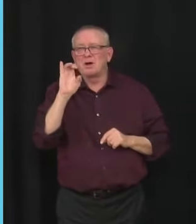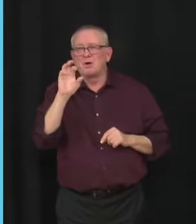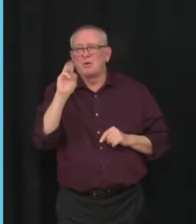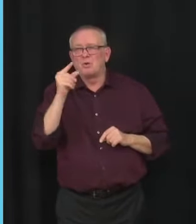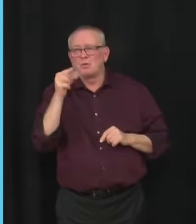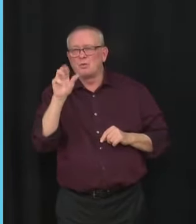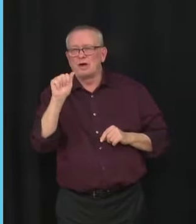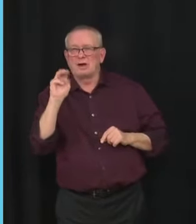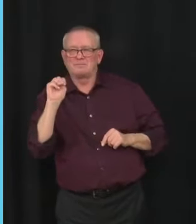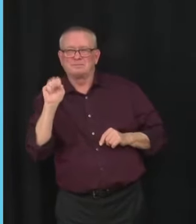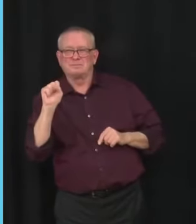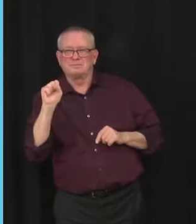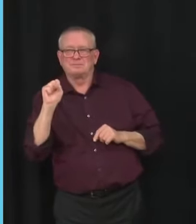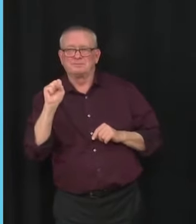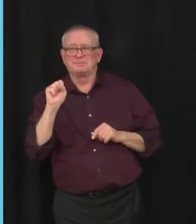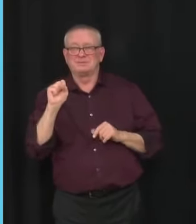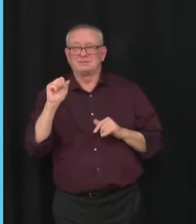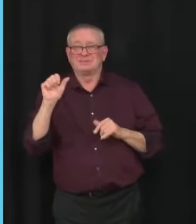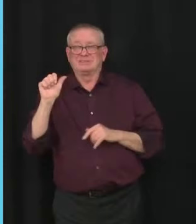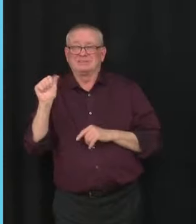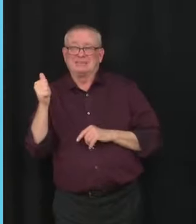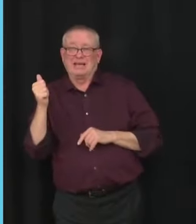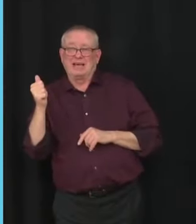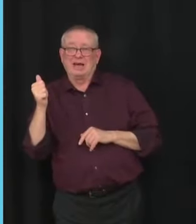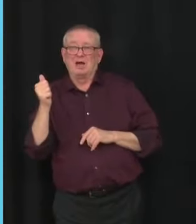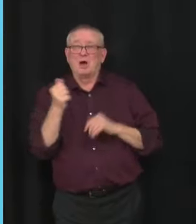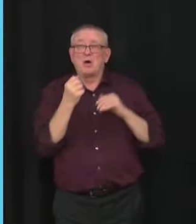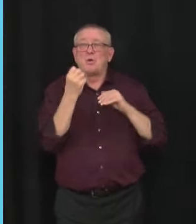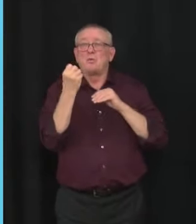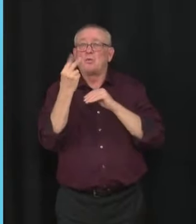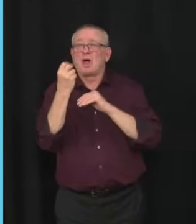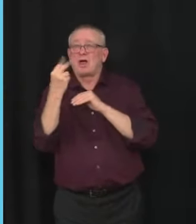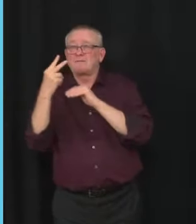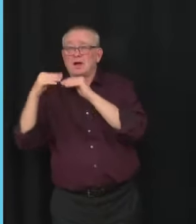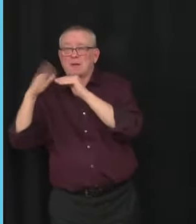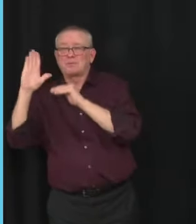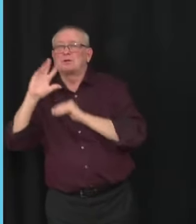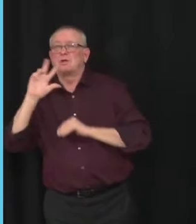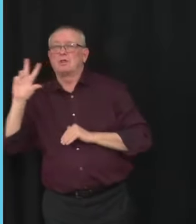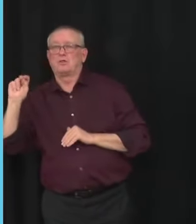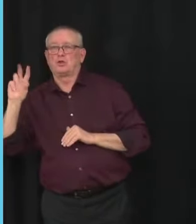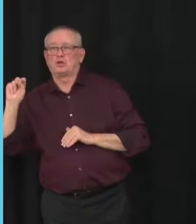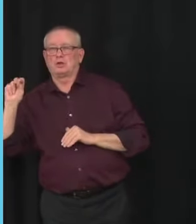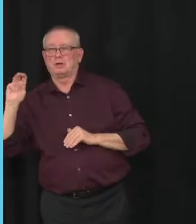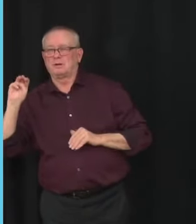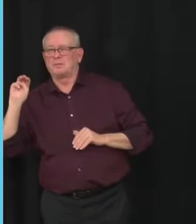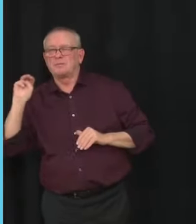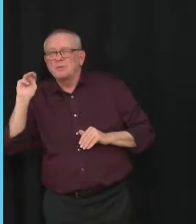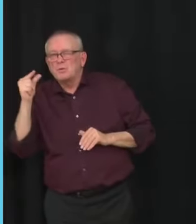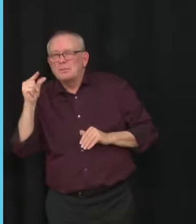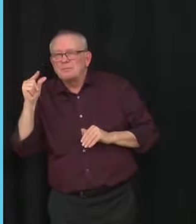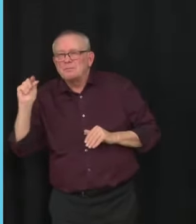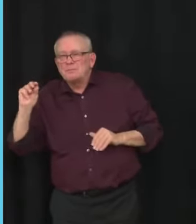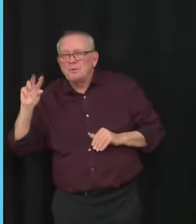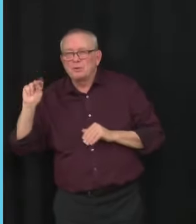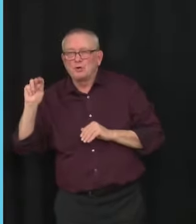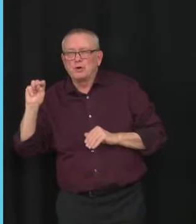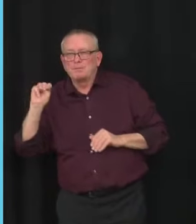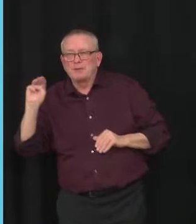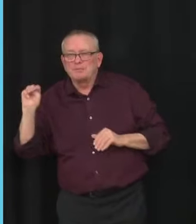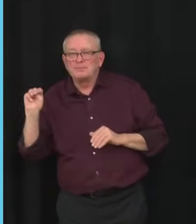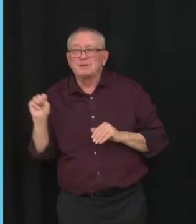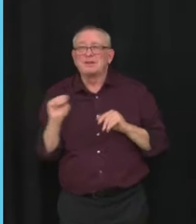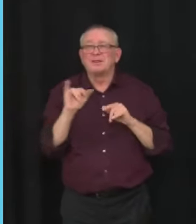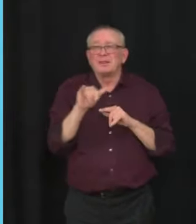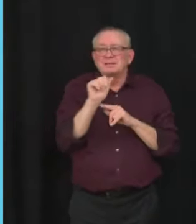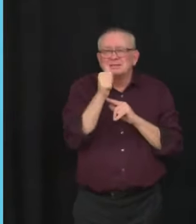to children aged 12 and over and to adults. Not only has the pediatric dose in children been found to result in a